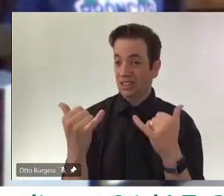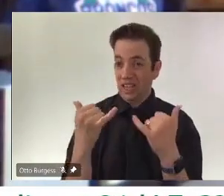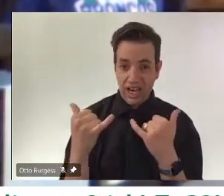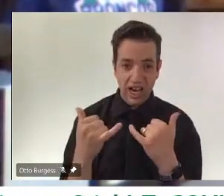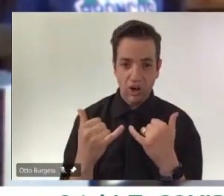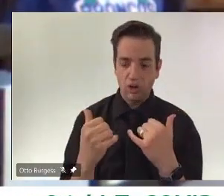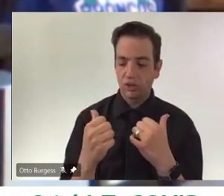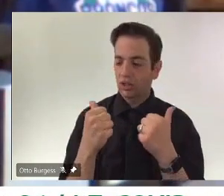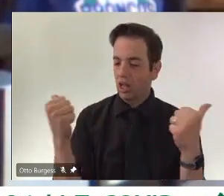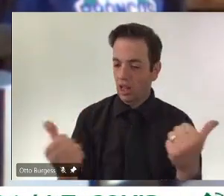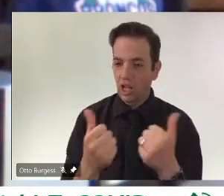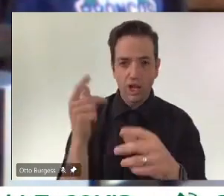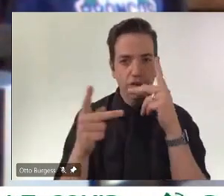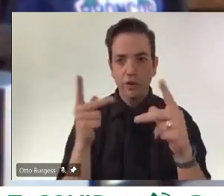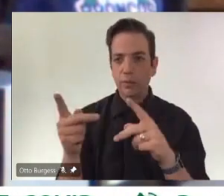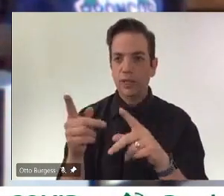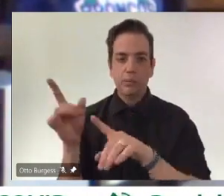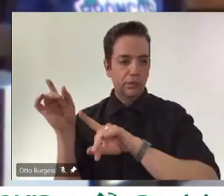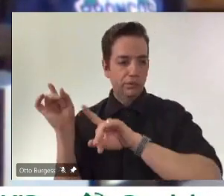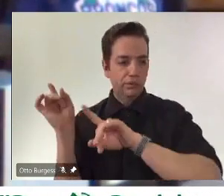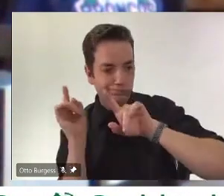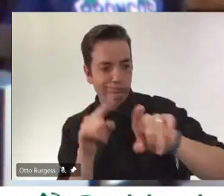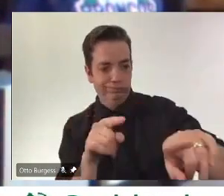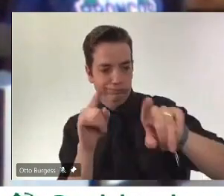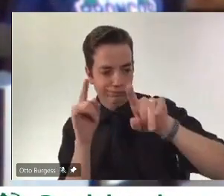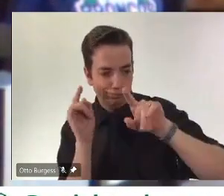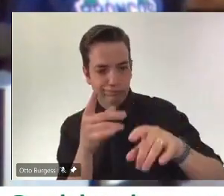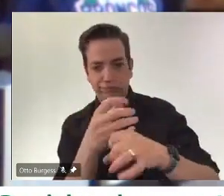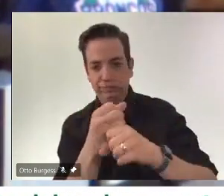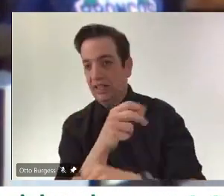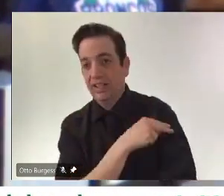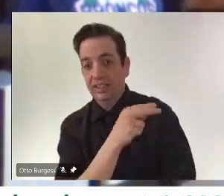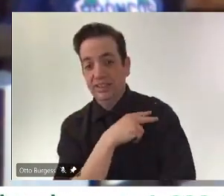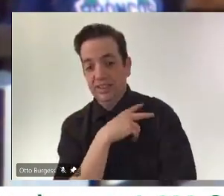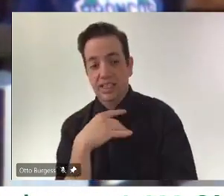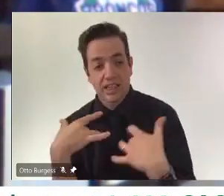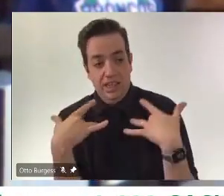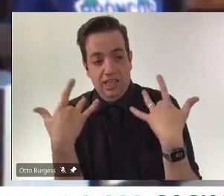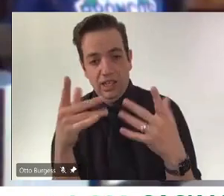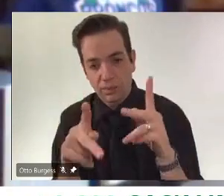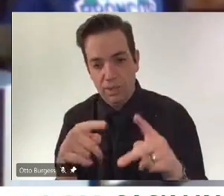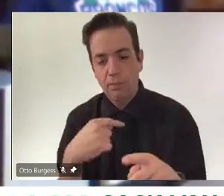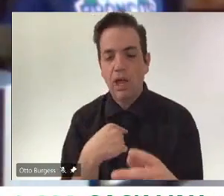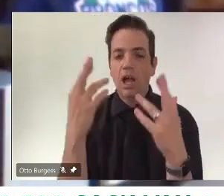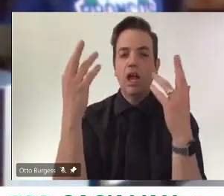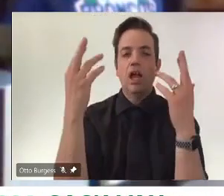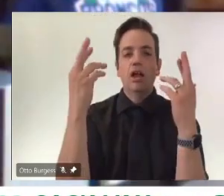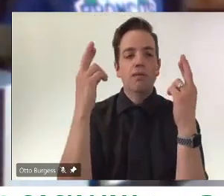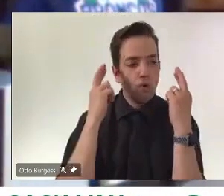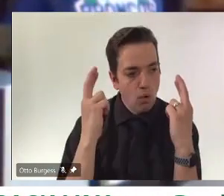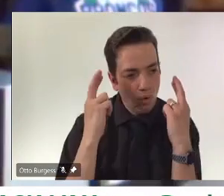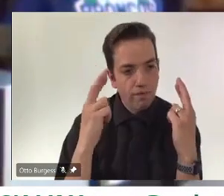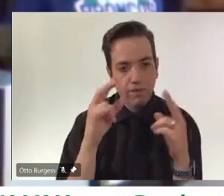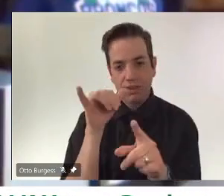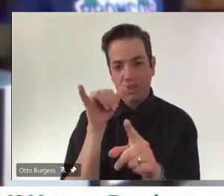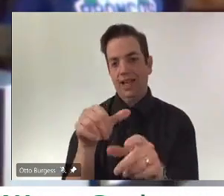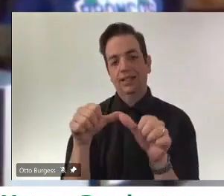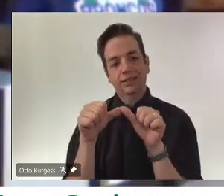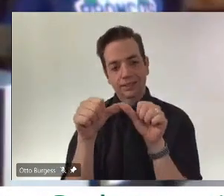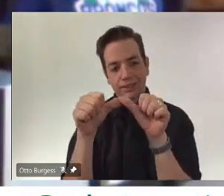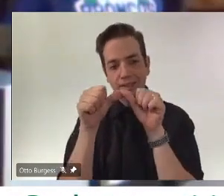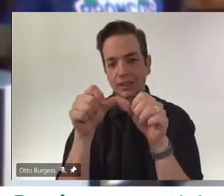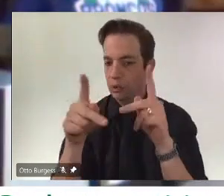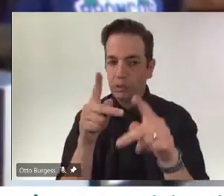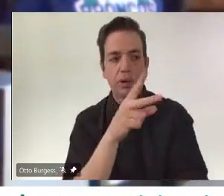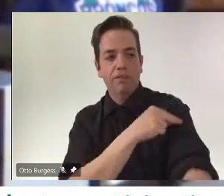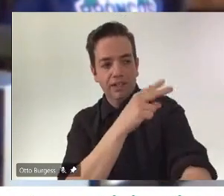amongst amongst our, you know, our younger populations. And I'm just very hopeful that that's going to that's going to continue. And, you know, what's a much